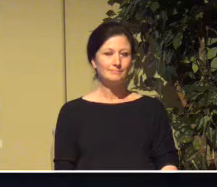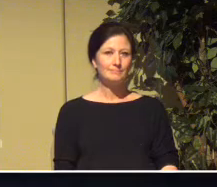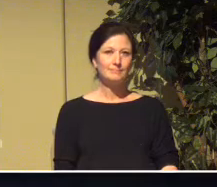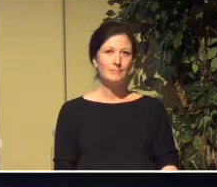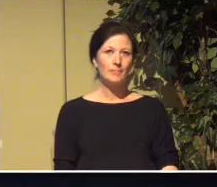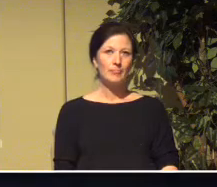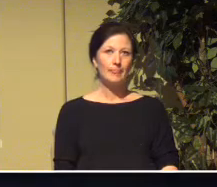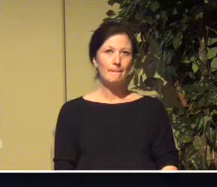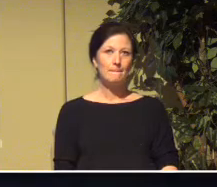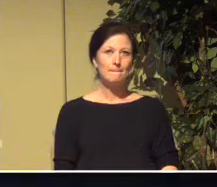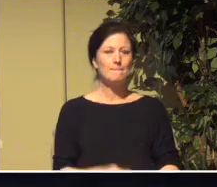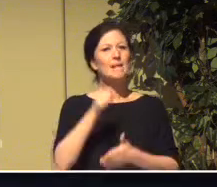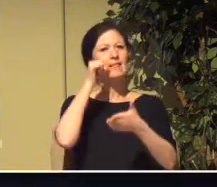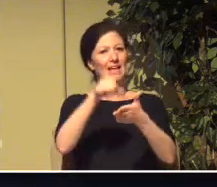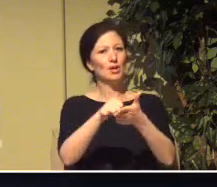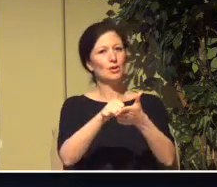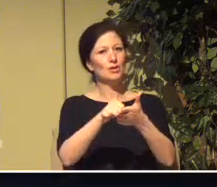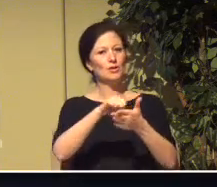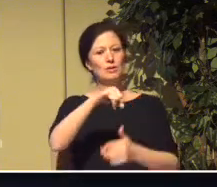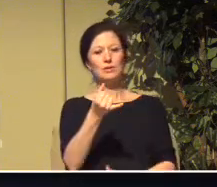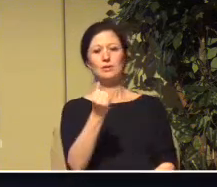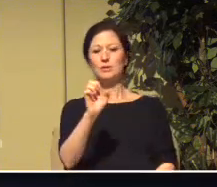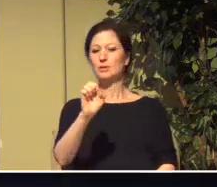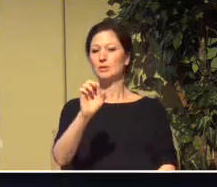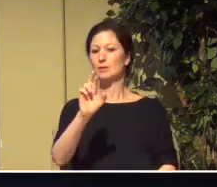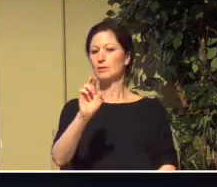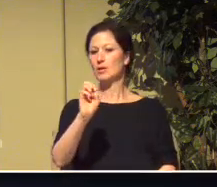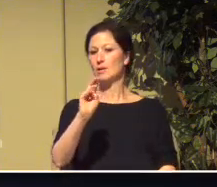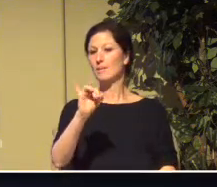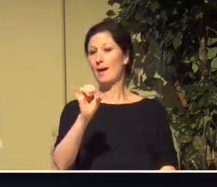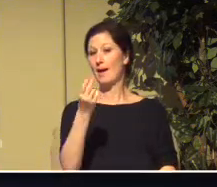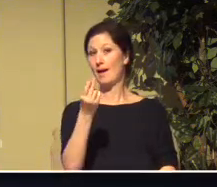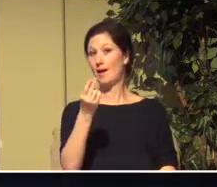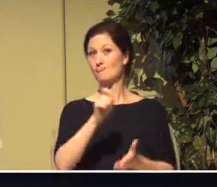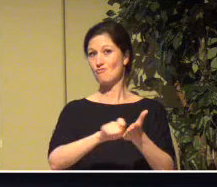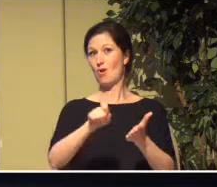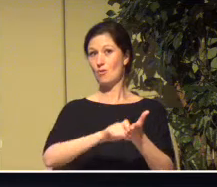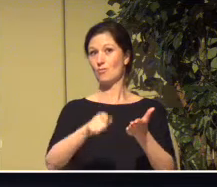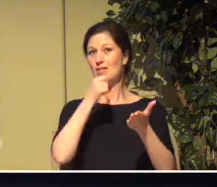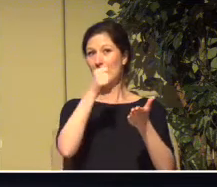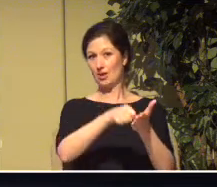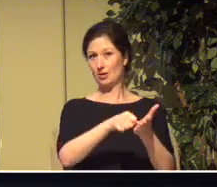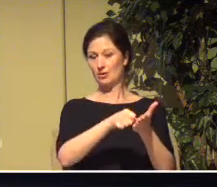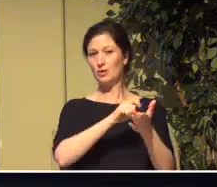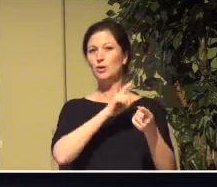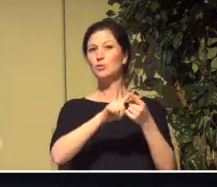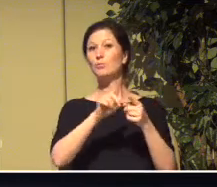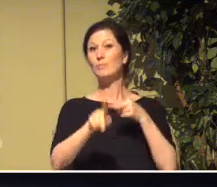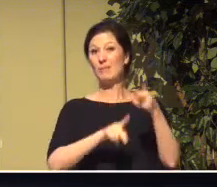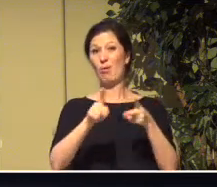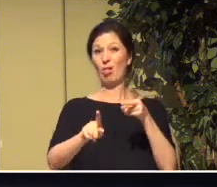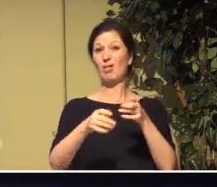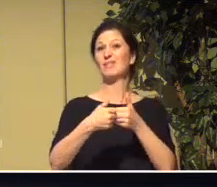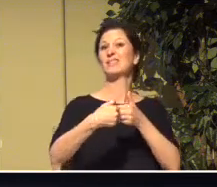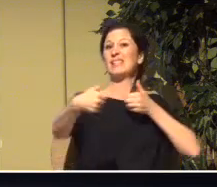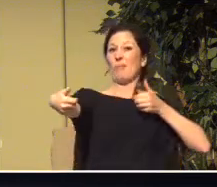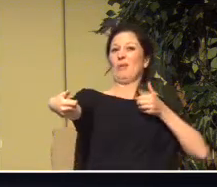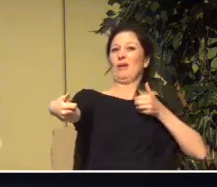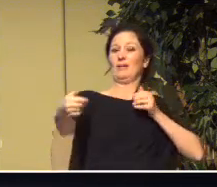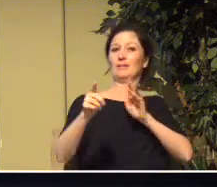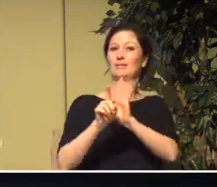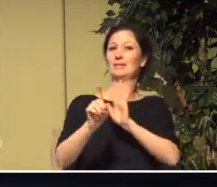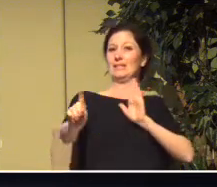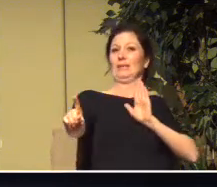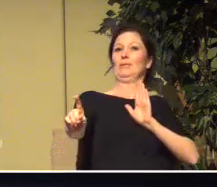It's a letter Jeremiah wrote to the exiles in Babylon. This is what the Lord Almighty,